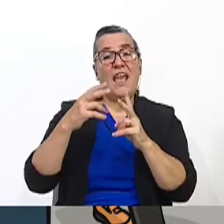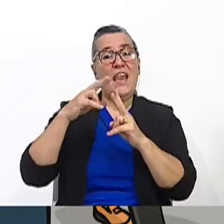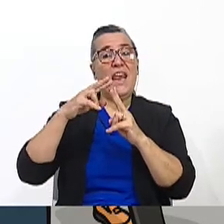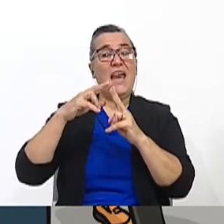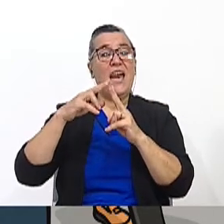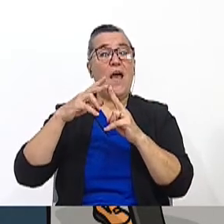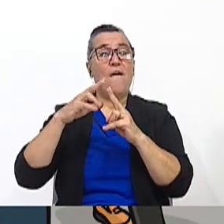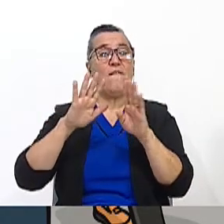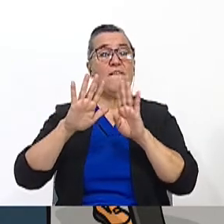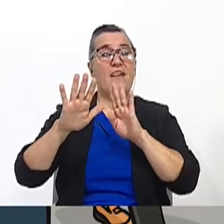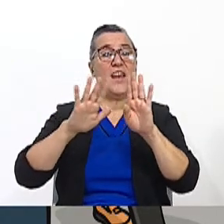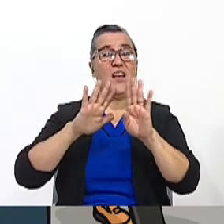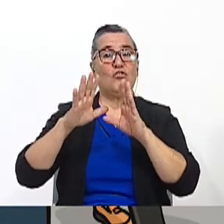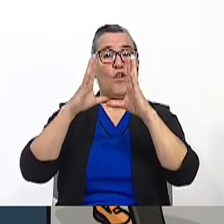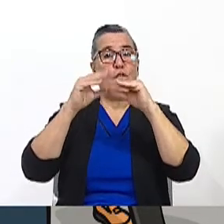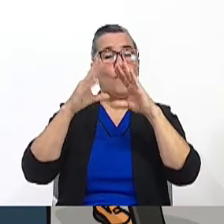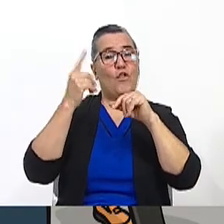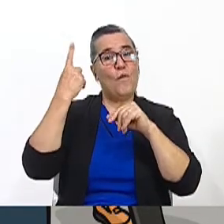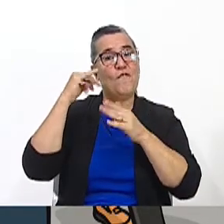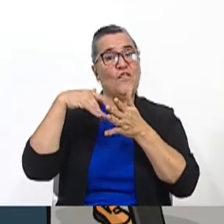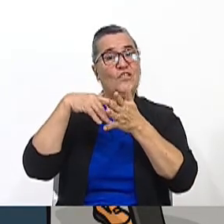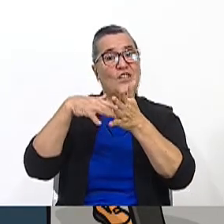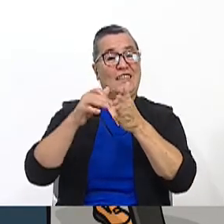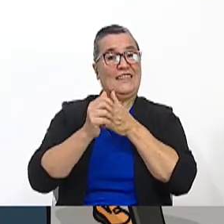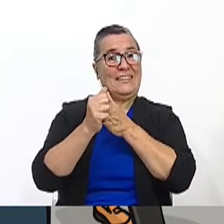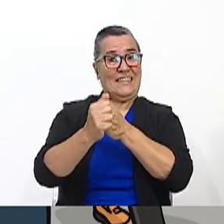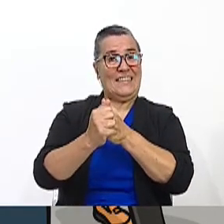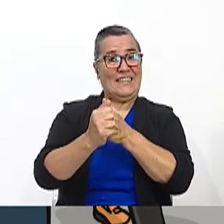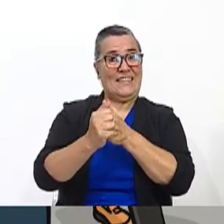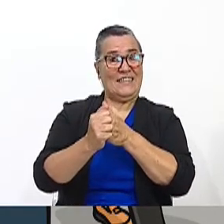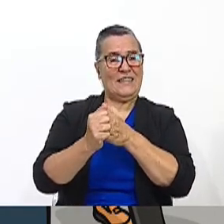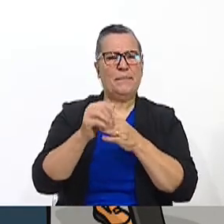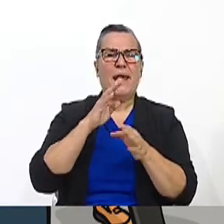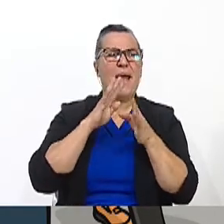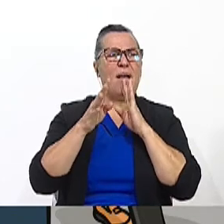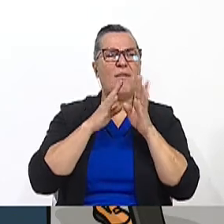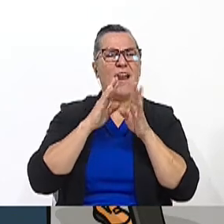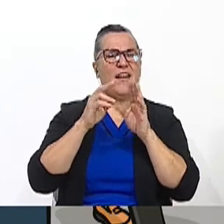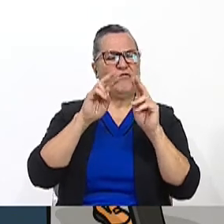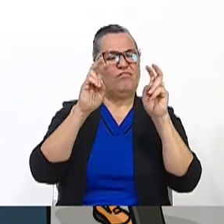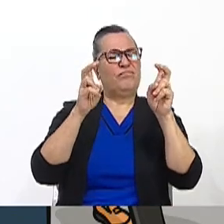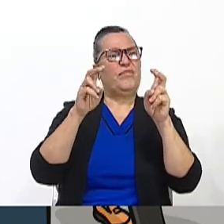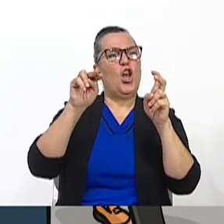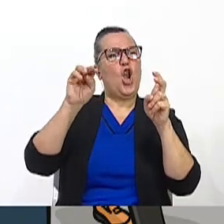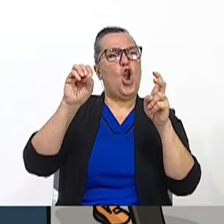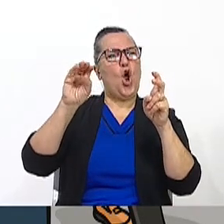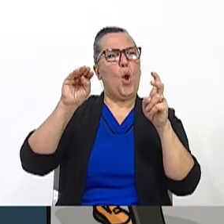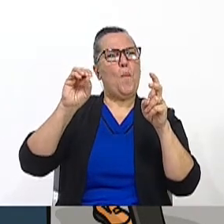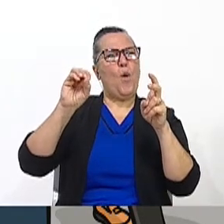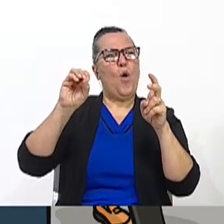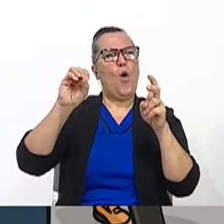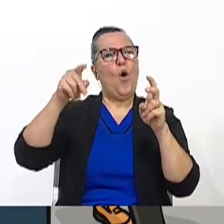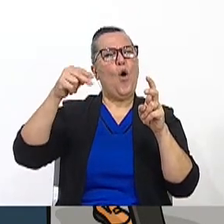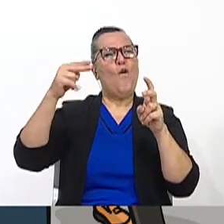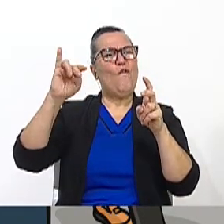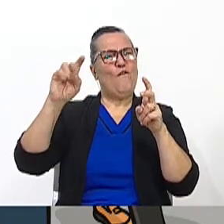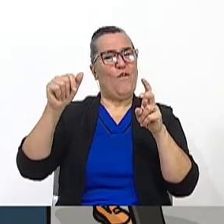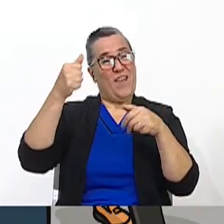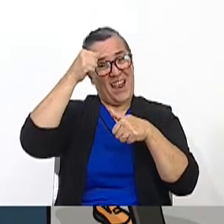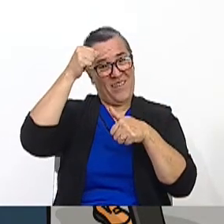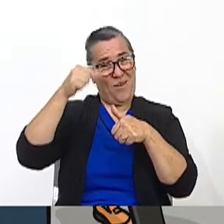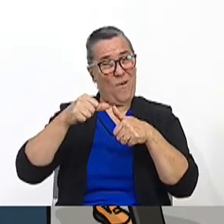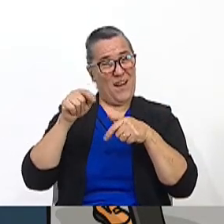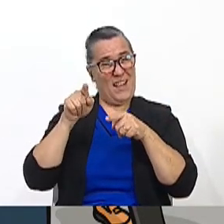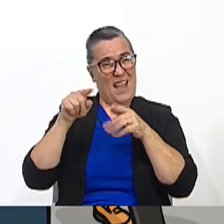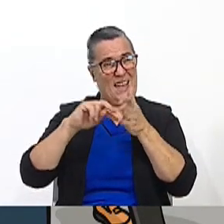virtual, uh, forum for student leaders to talk about nomophobia. So, do you remember what nomophobia is?